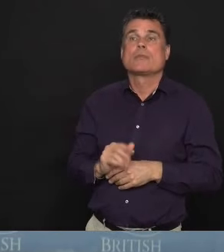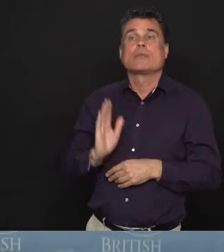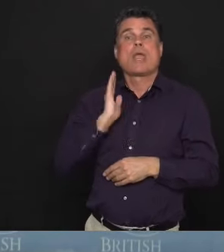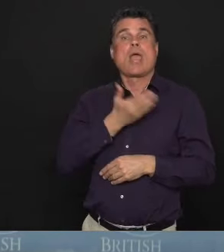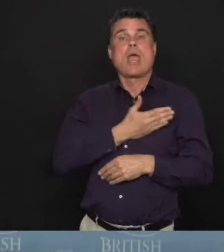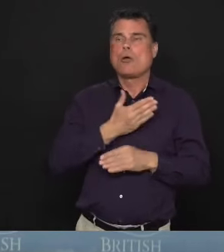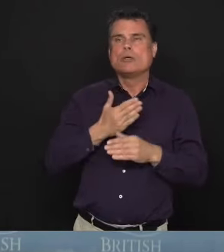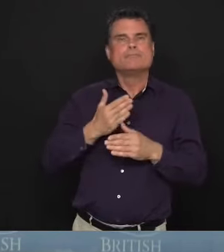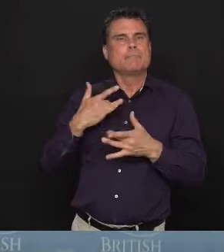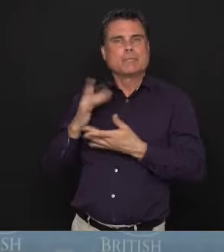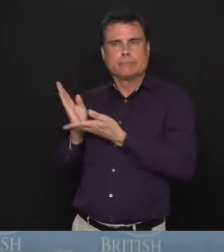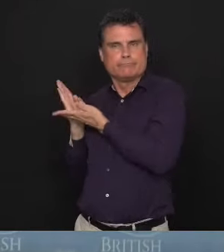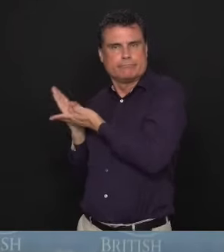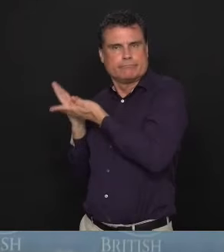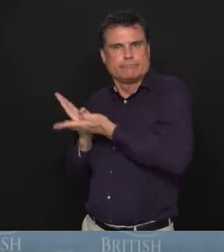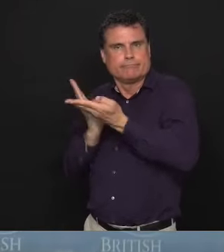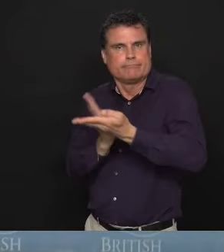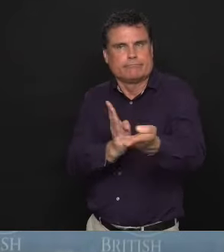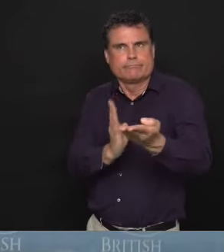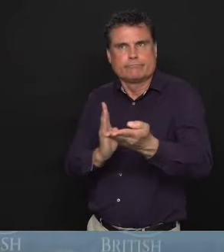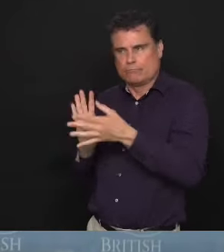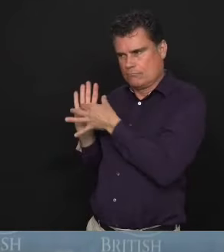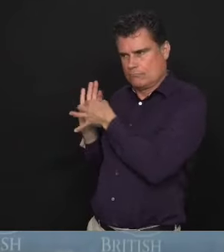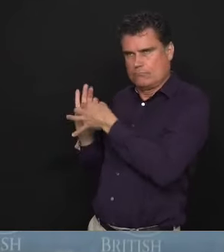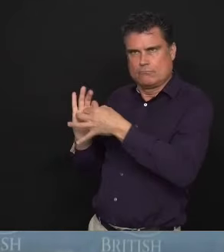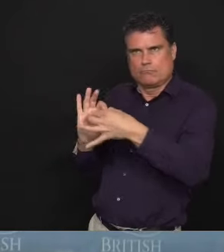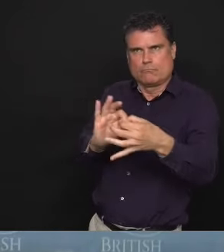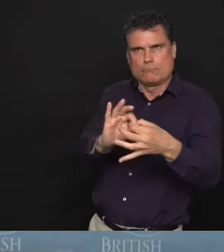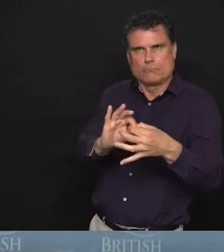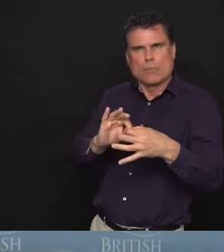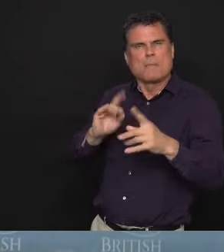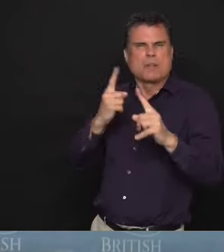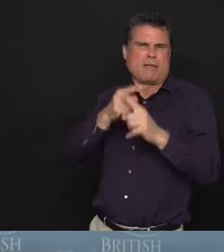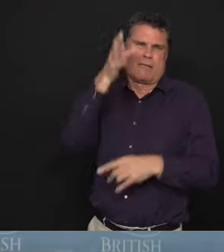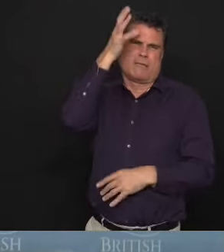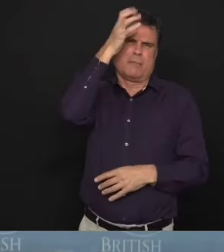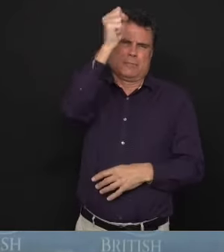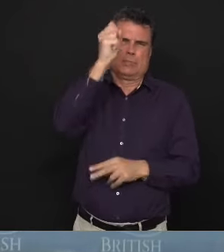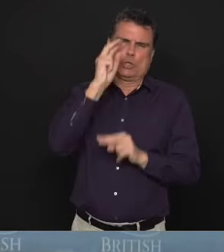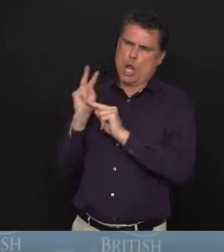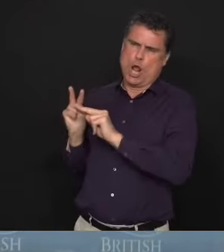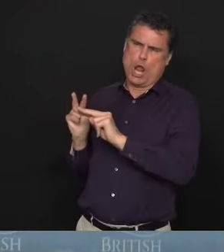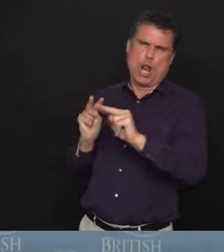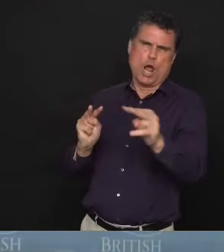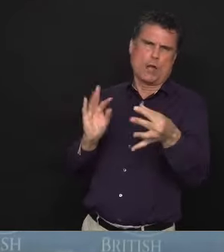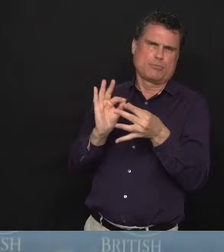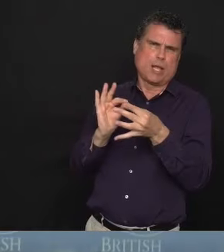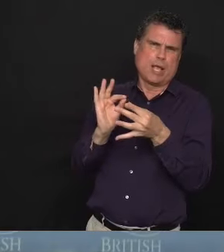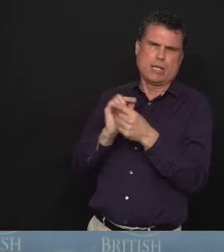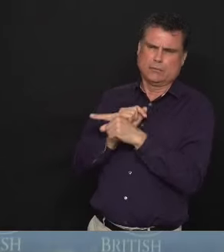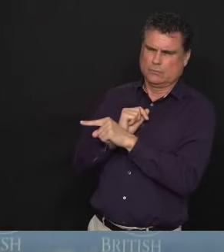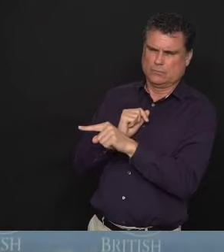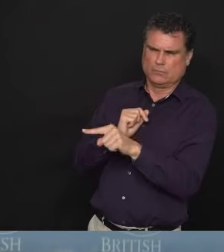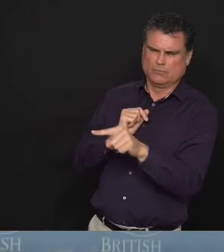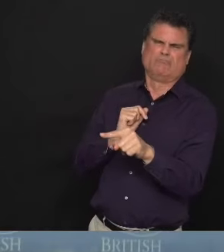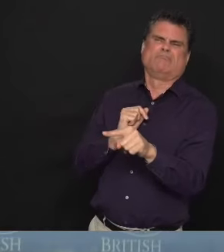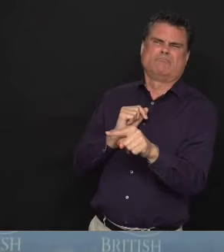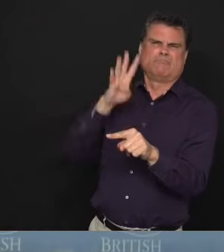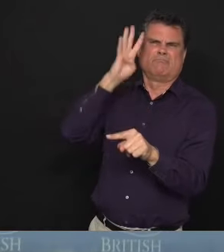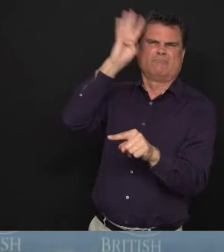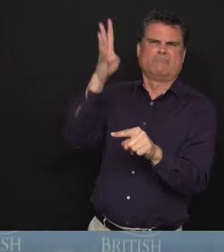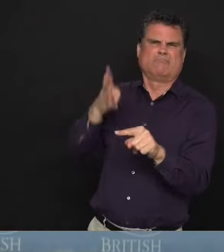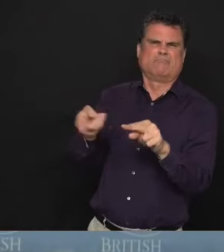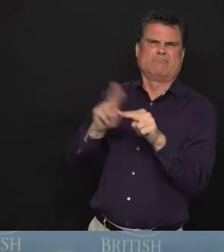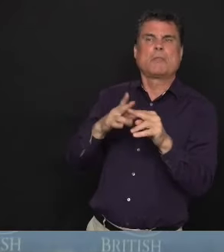market. And again, what it comes down to is some common sense and understanding that when you see a mask that normally sells for $5